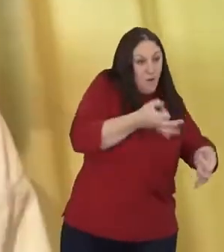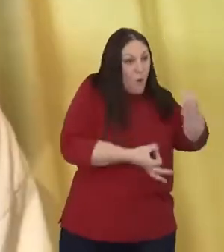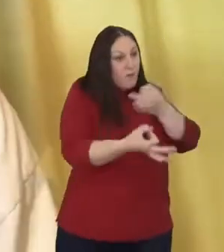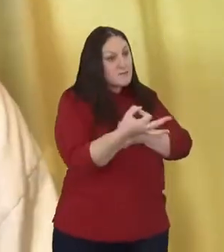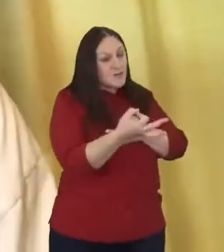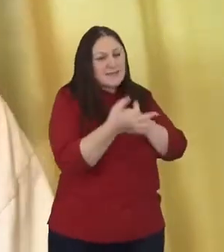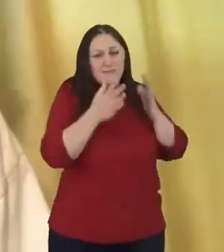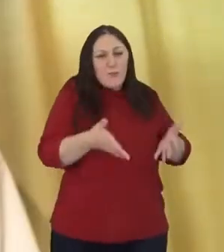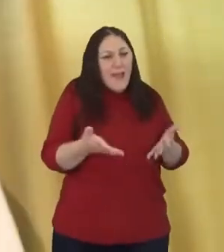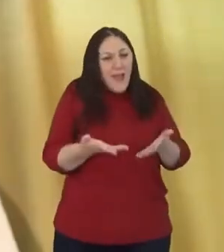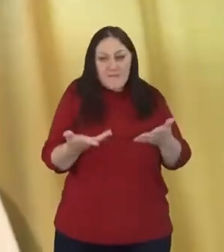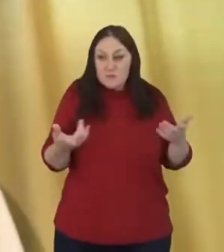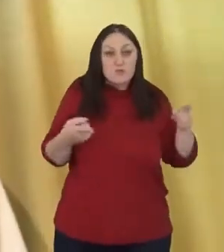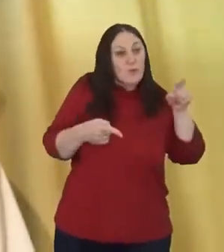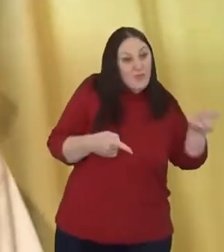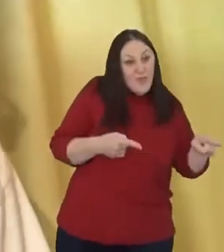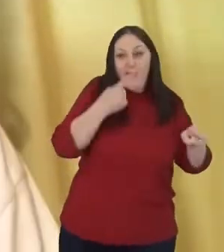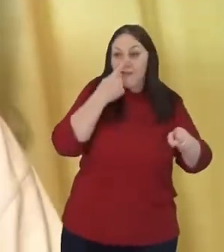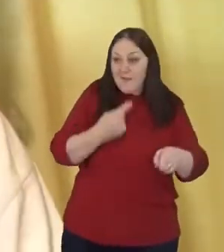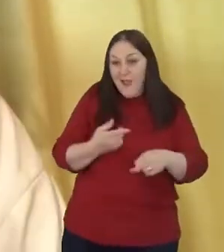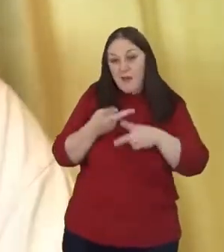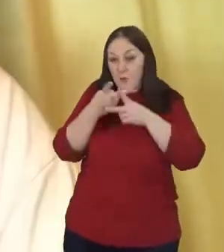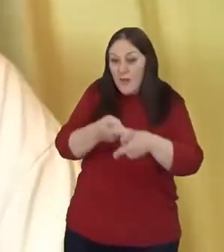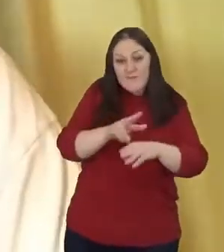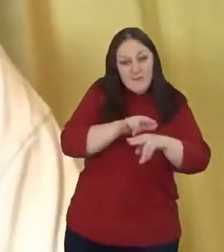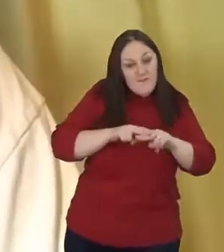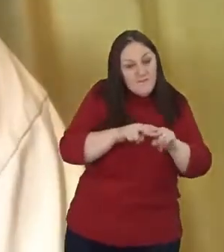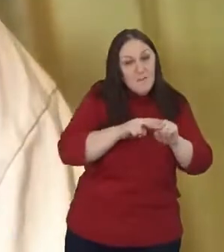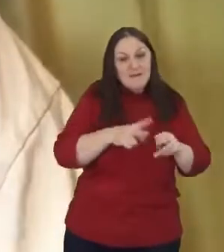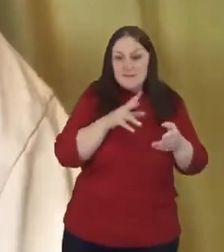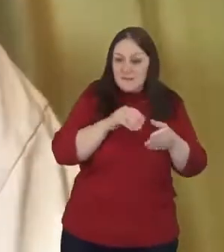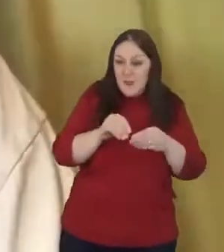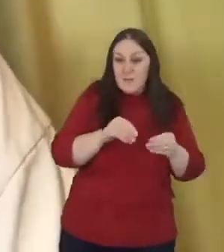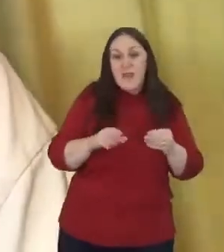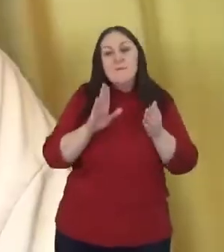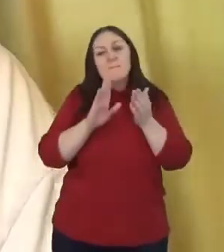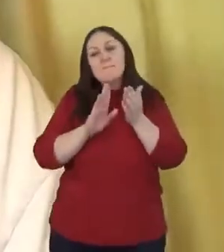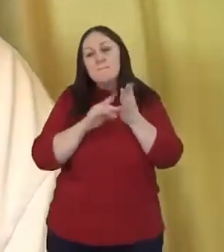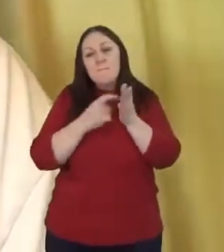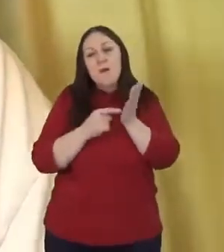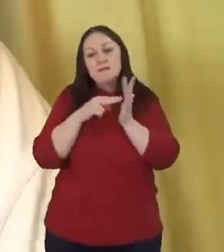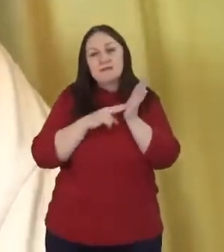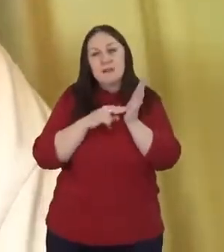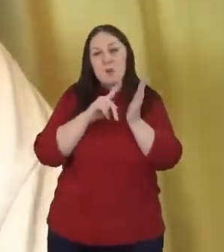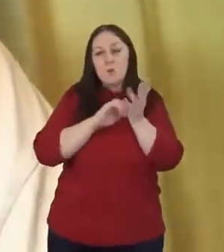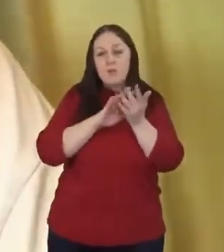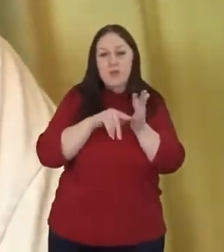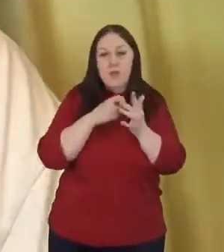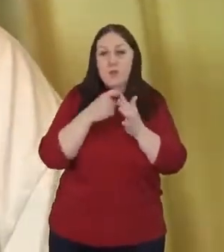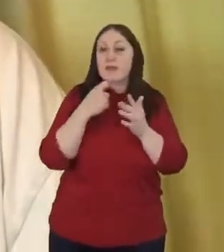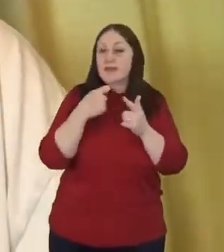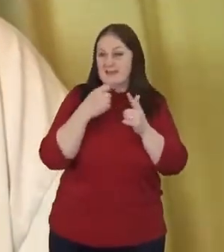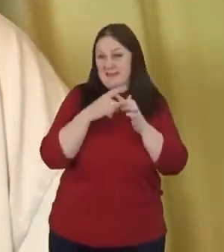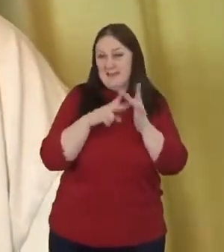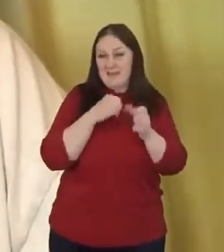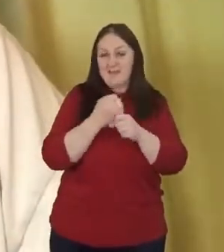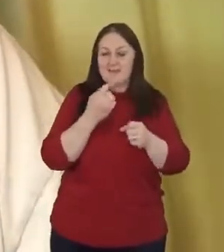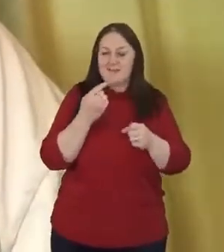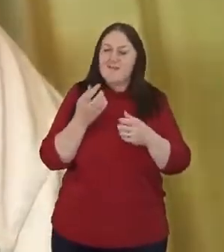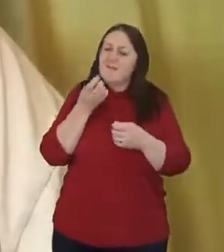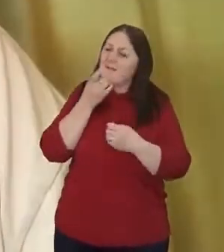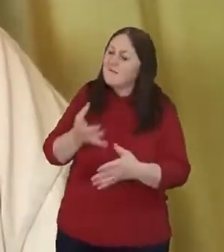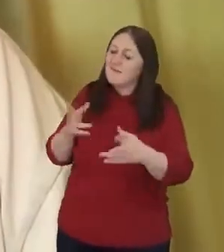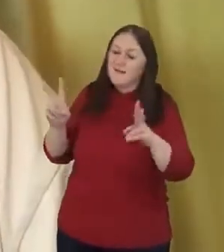we, you I love how Dr. Martin Luther King said this. He said, the church is meant to be the prophetic